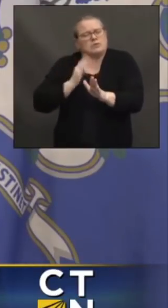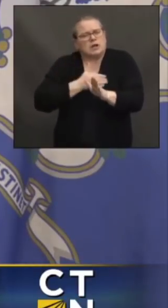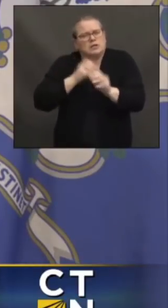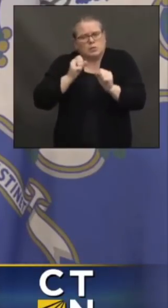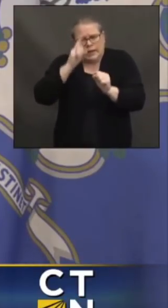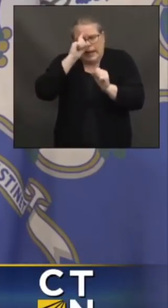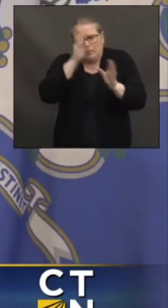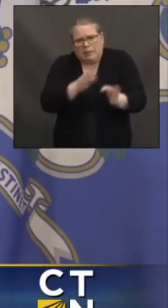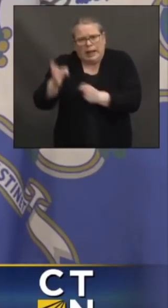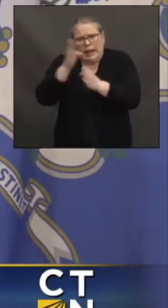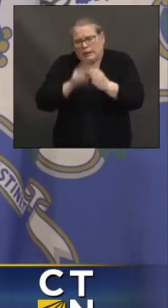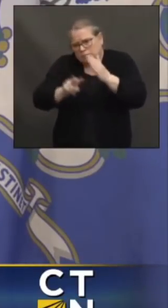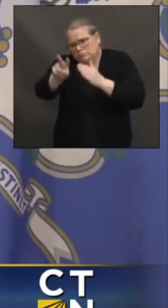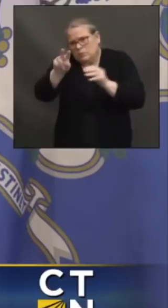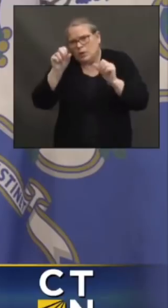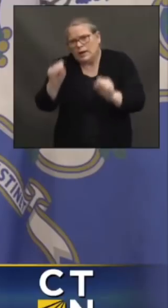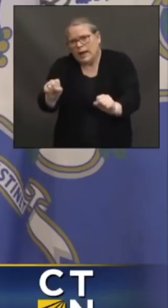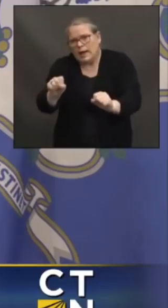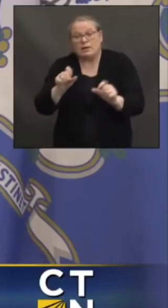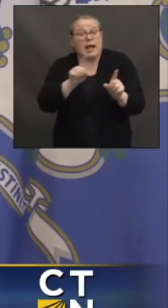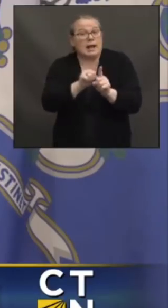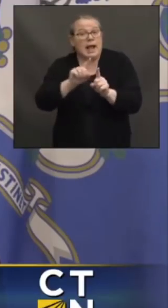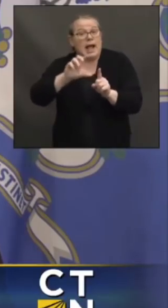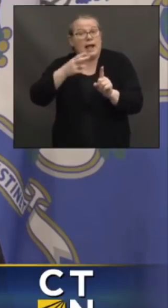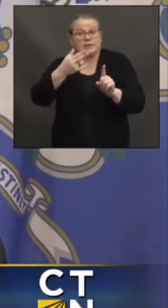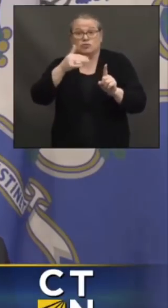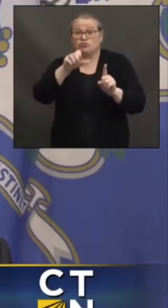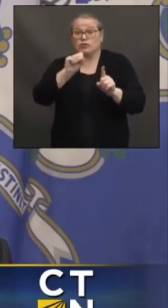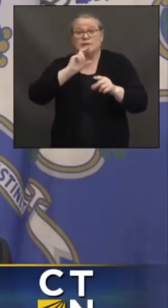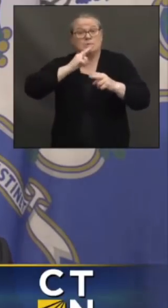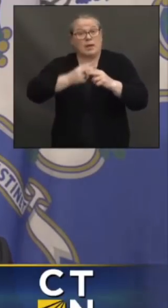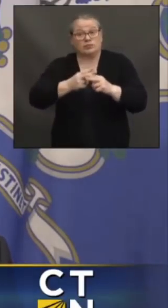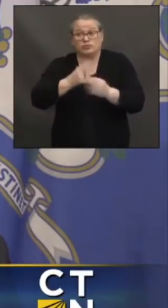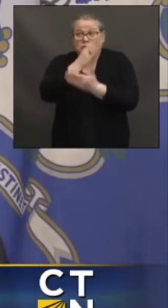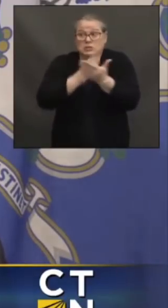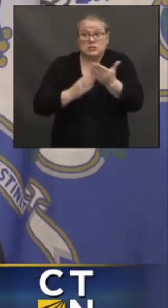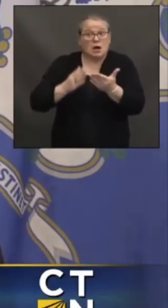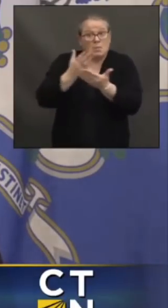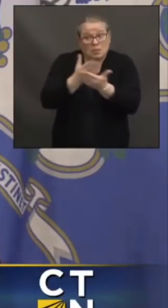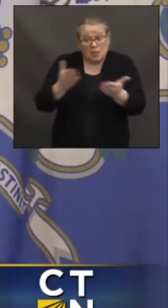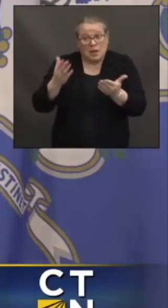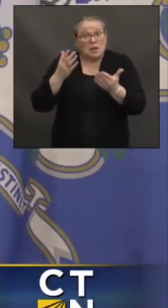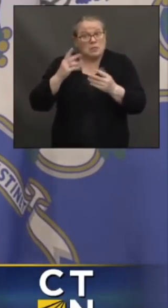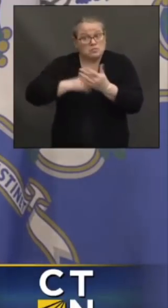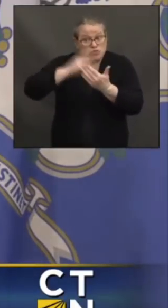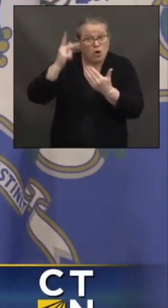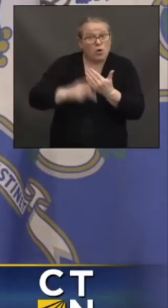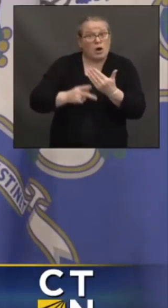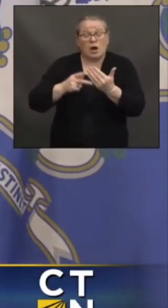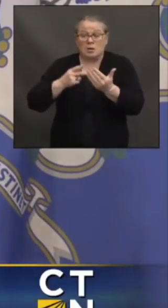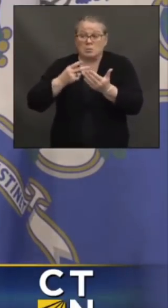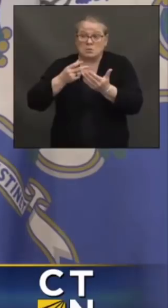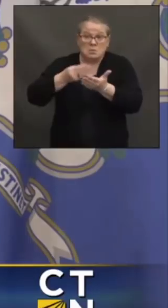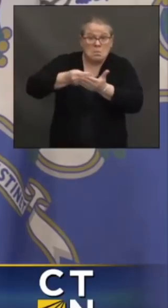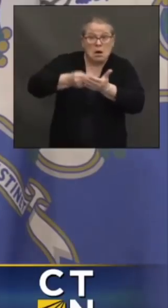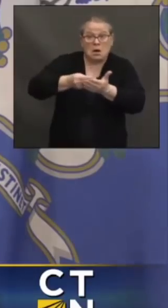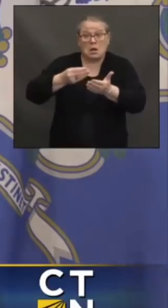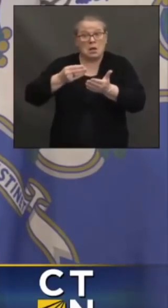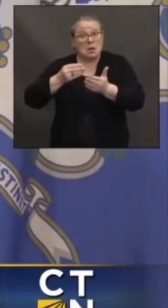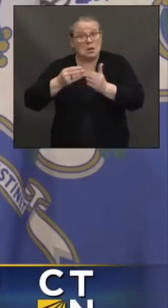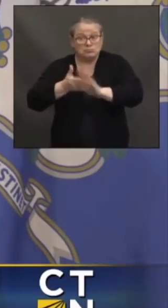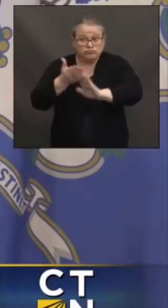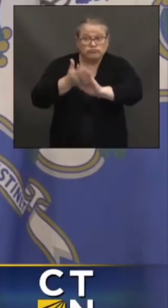Chris said, we might see things that work and things that are going to be able to continue forward either with federal support